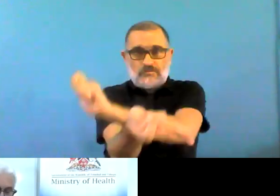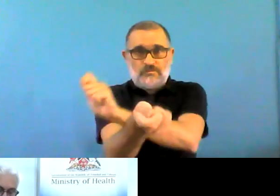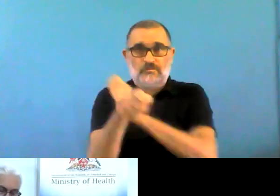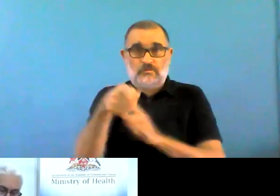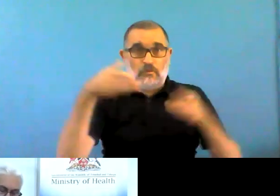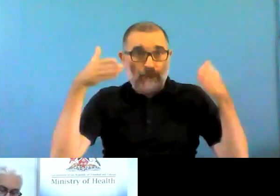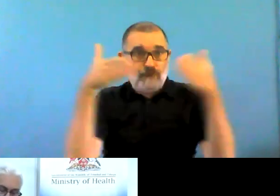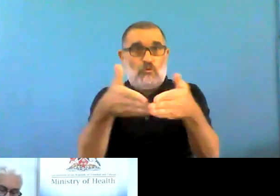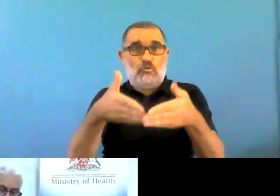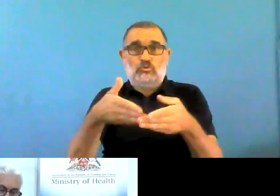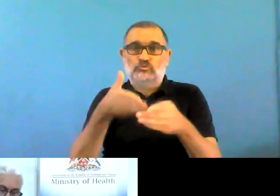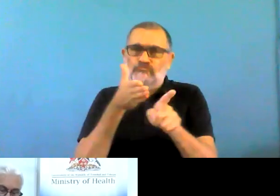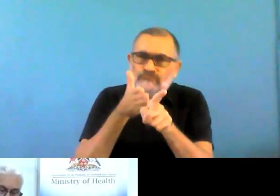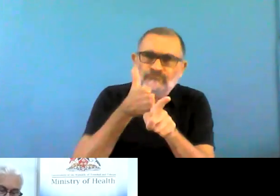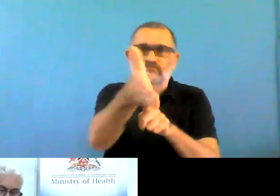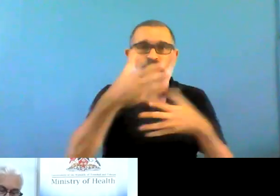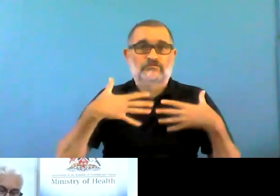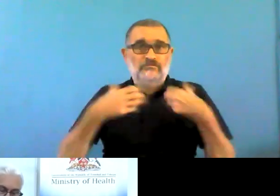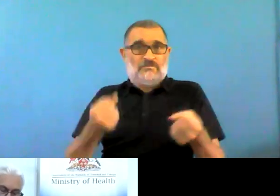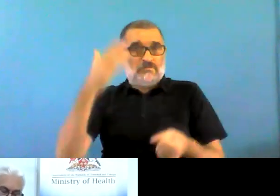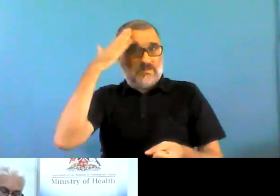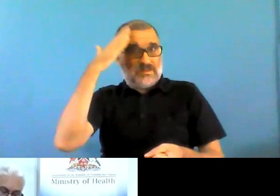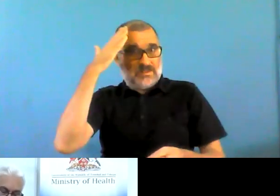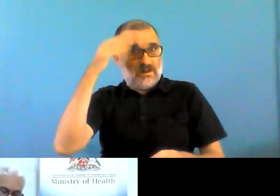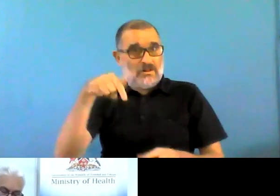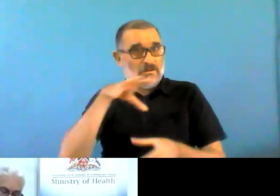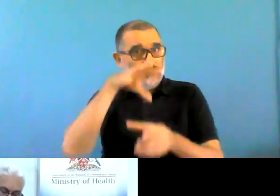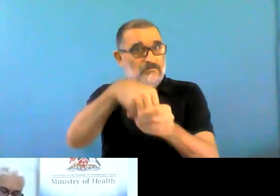the ways to try to address those long-term challenges?